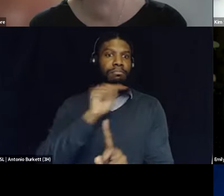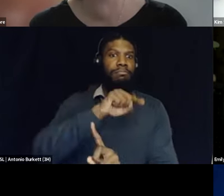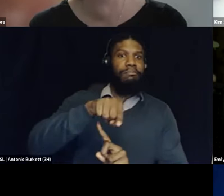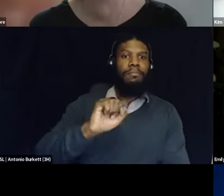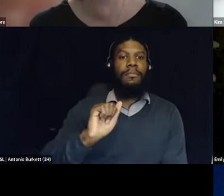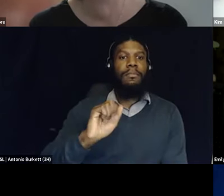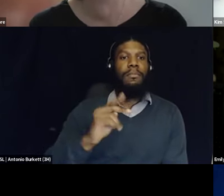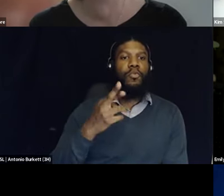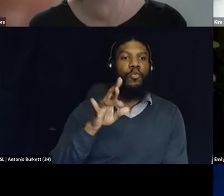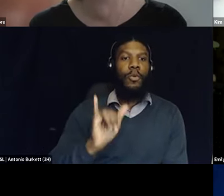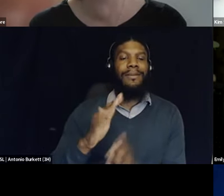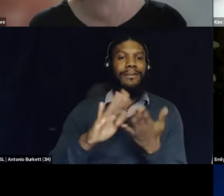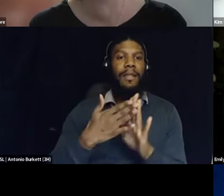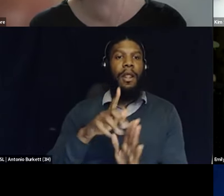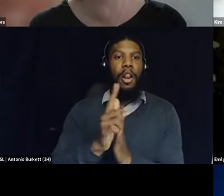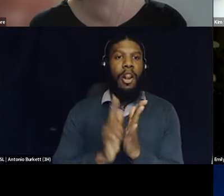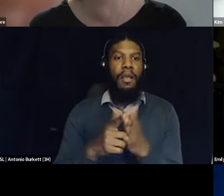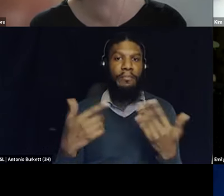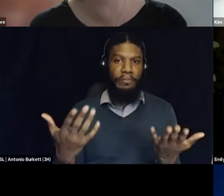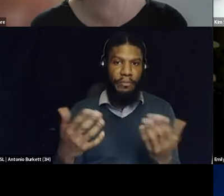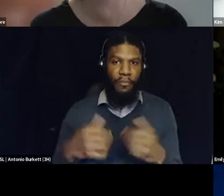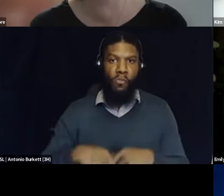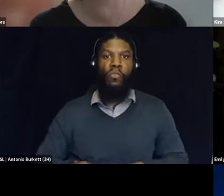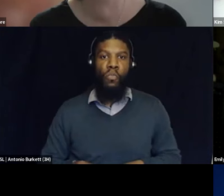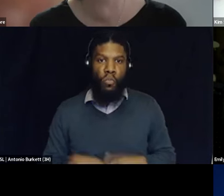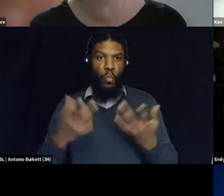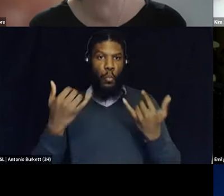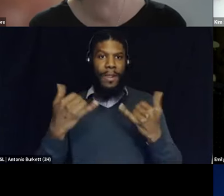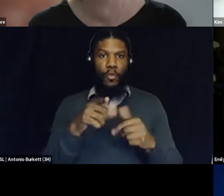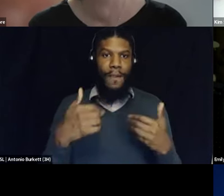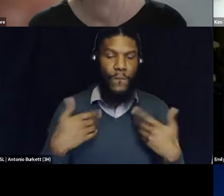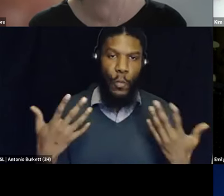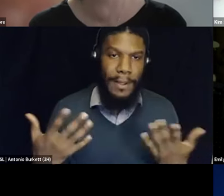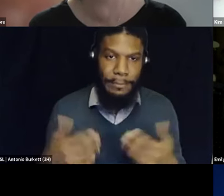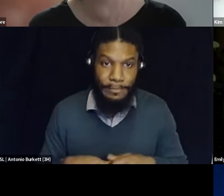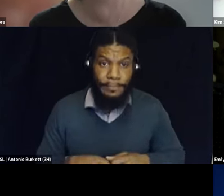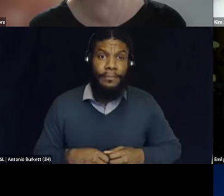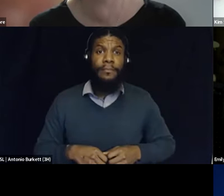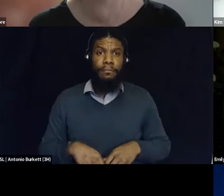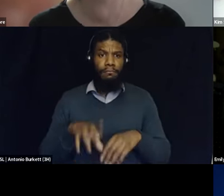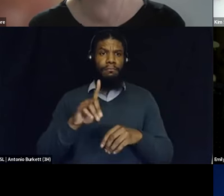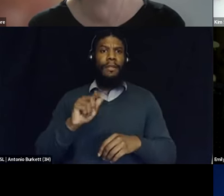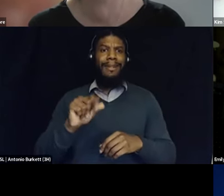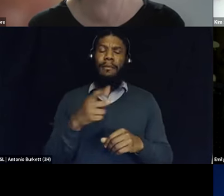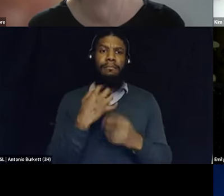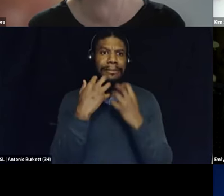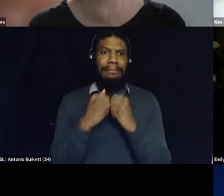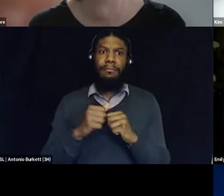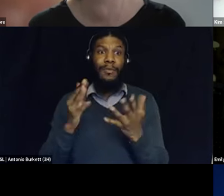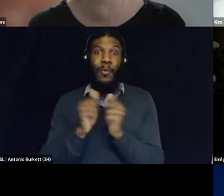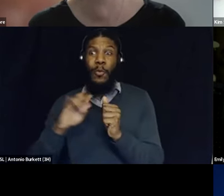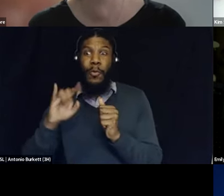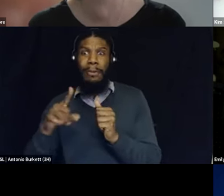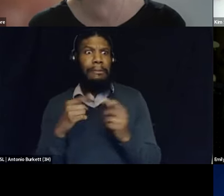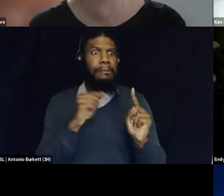laws right and so basically right what you have now is a whole you know data is more valuable than oil data